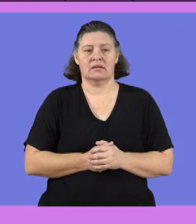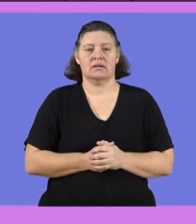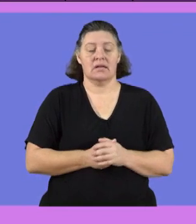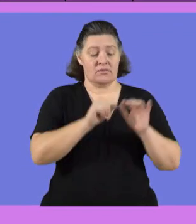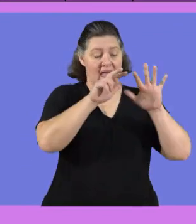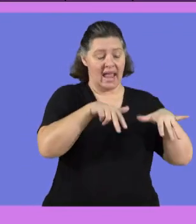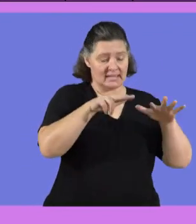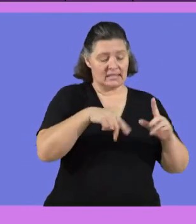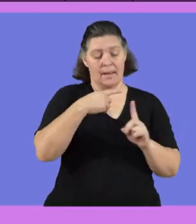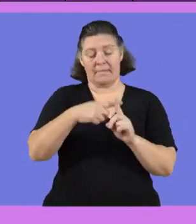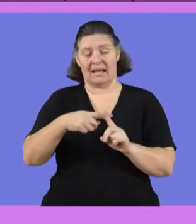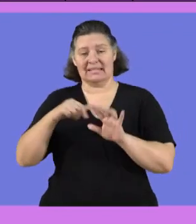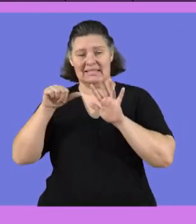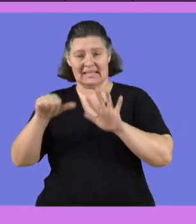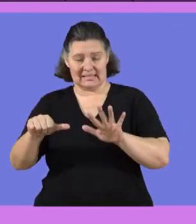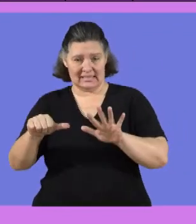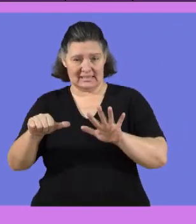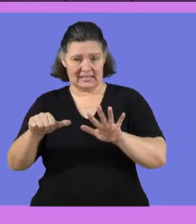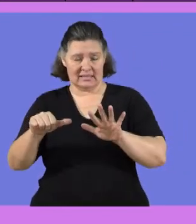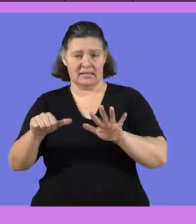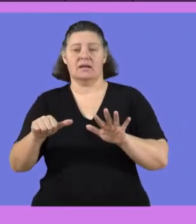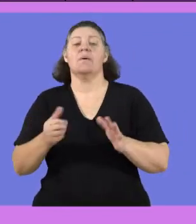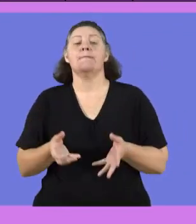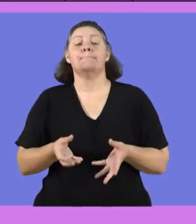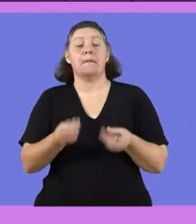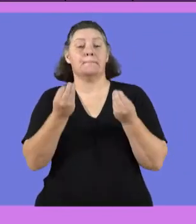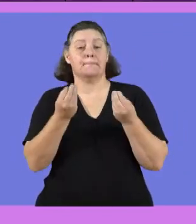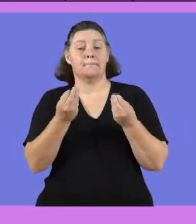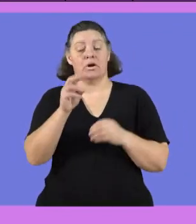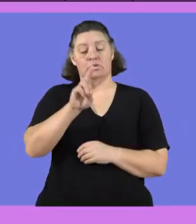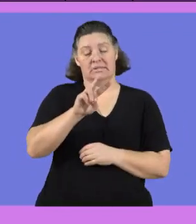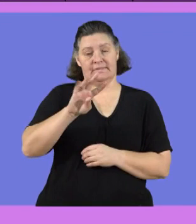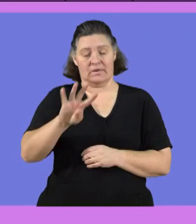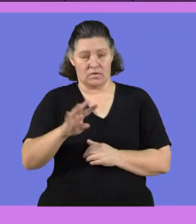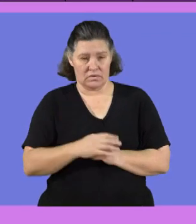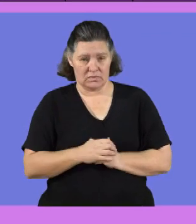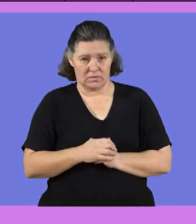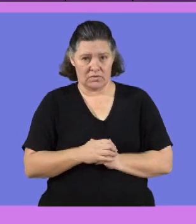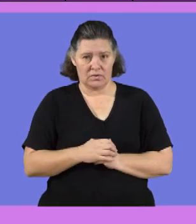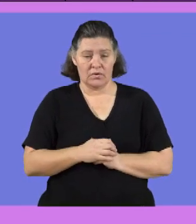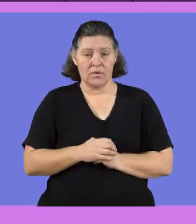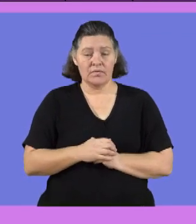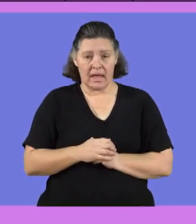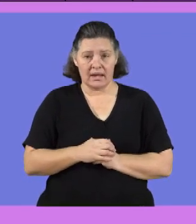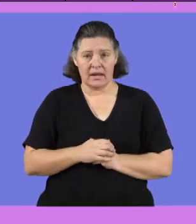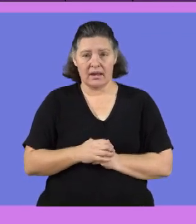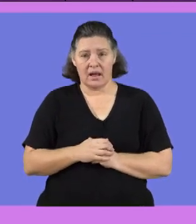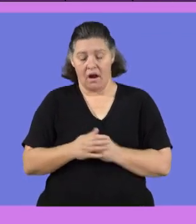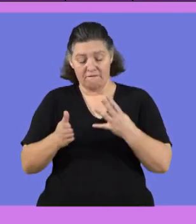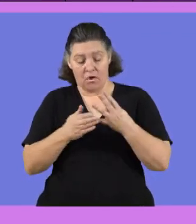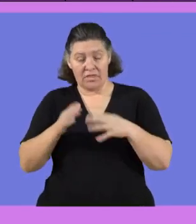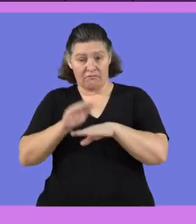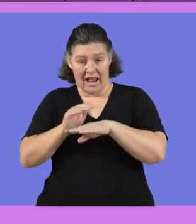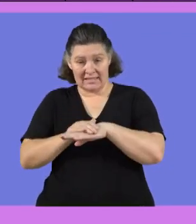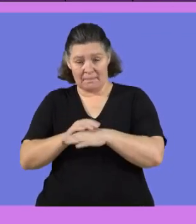we add six. I'm sorry. It's 18 plus six, not four. And we will have 24. And